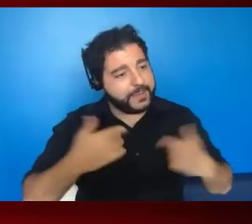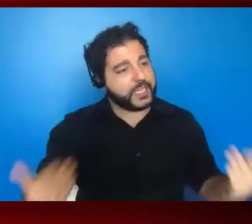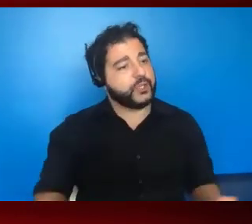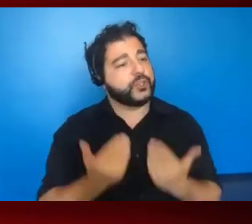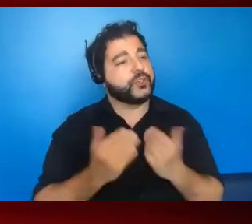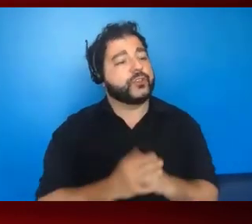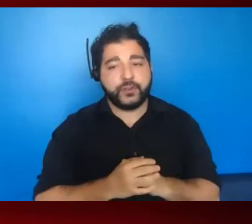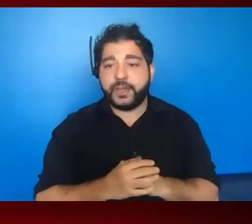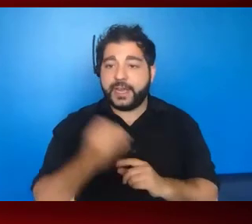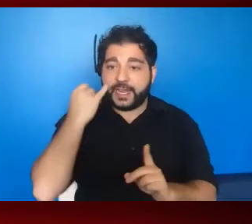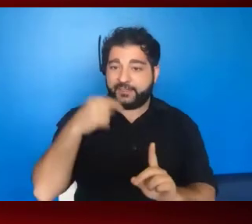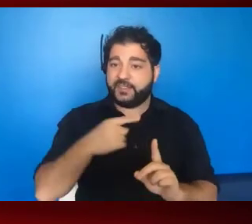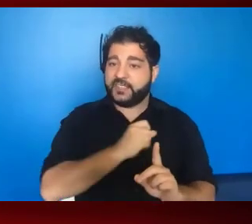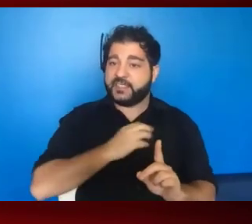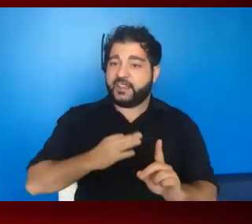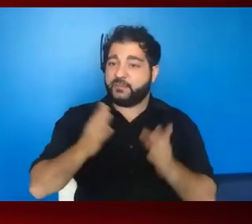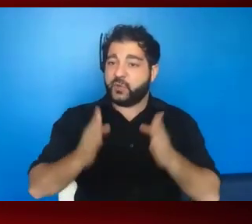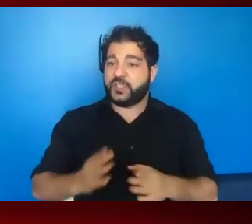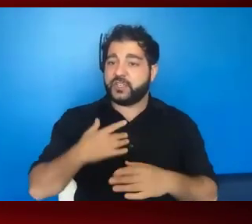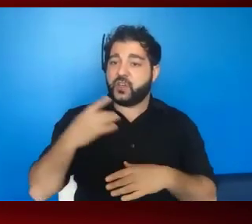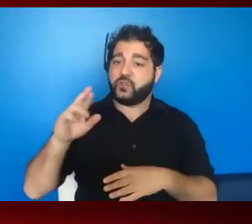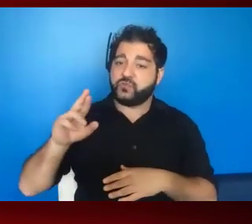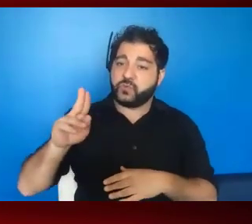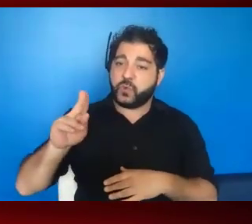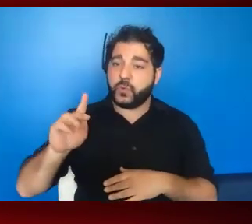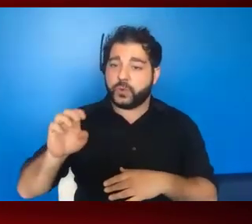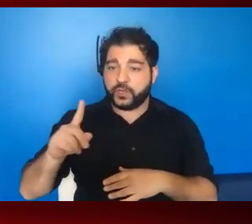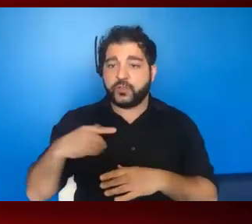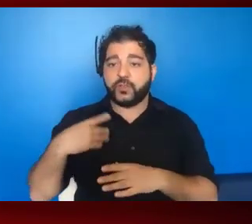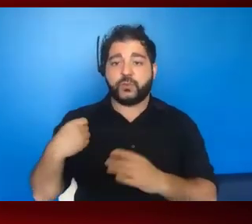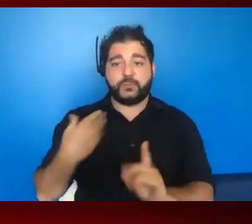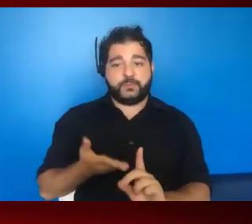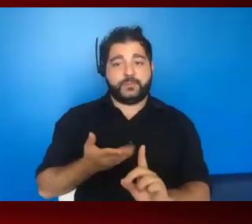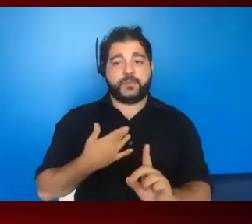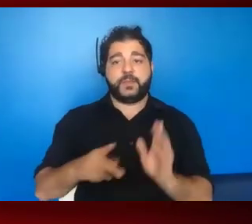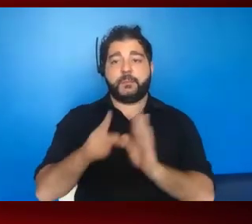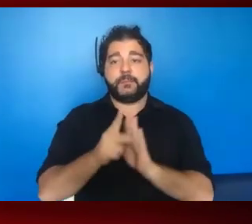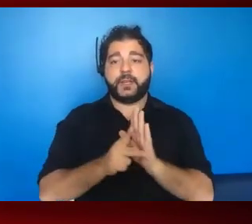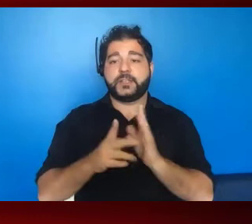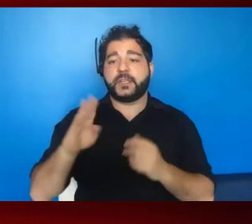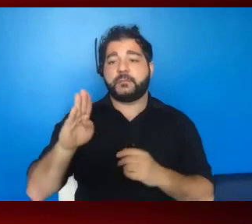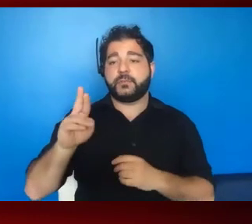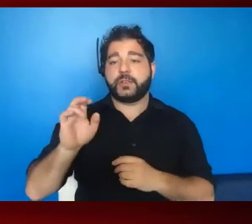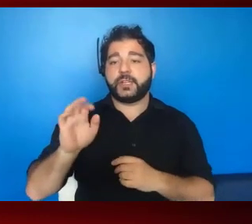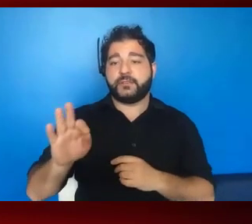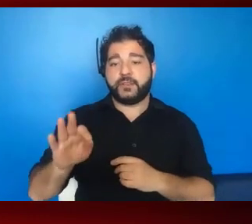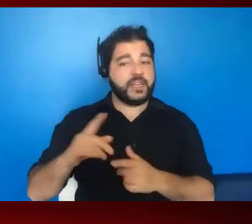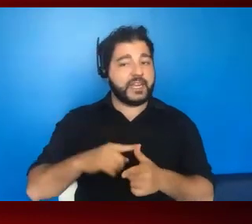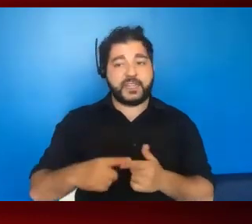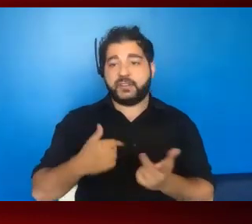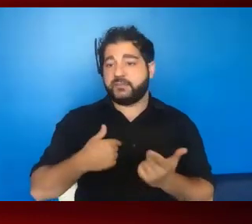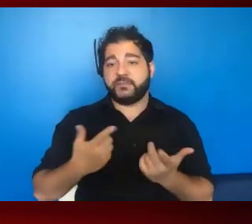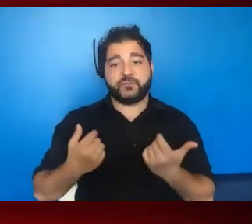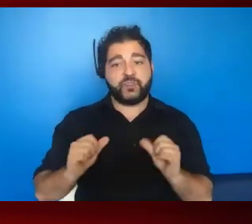And if they're, if they're that rude, you hand them the, the, the policy briefs. And then, hey, I would